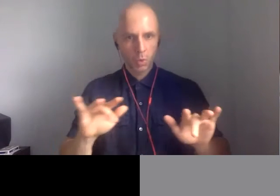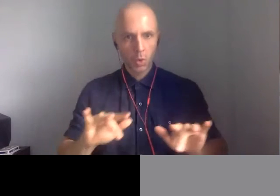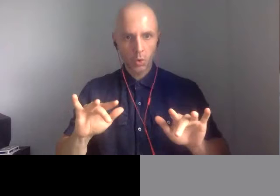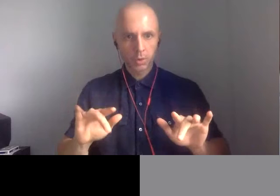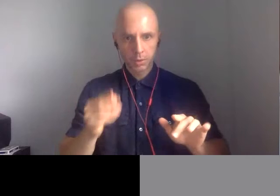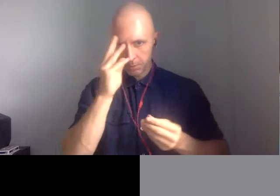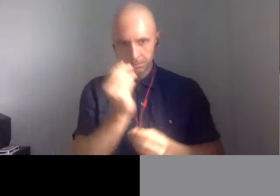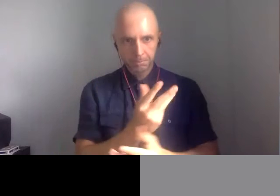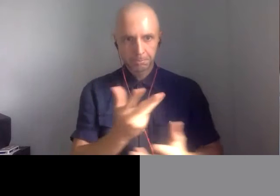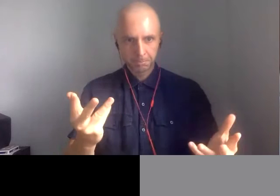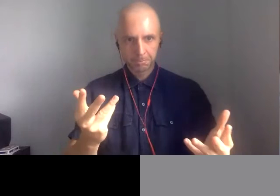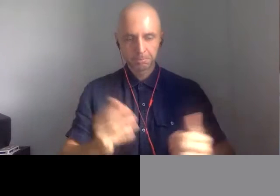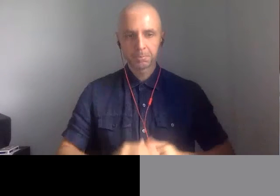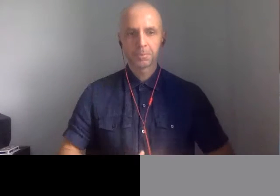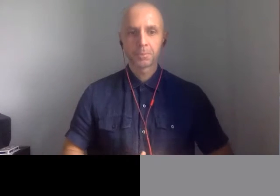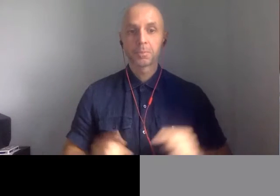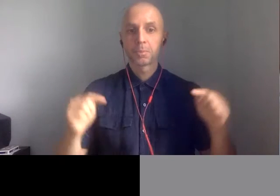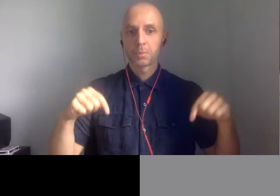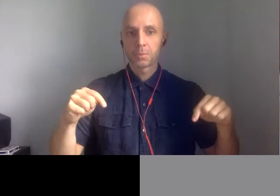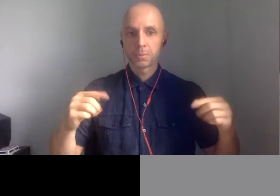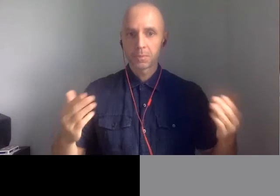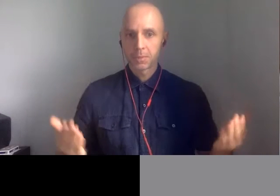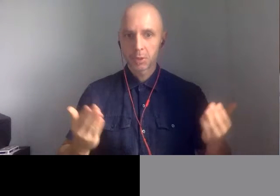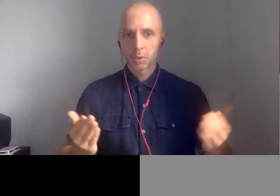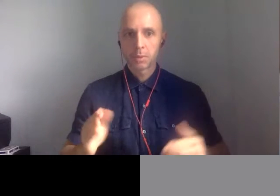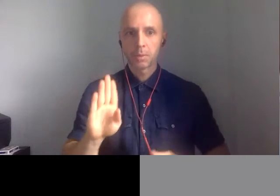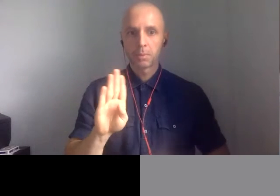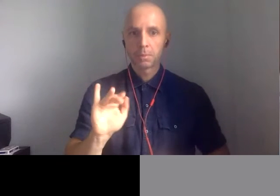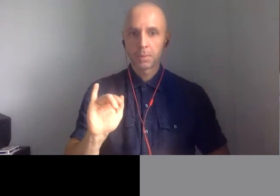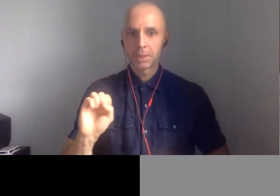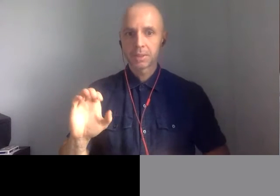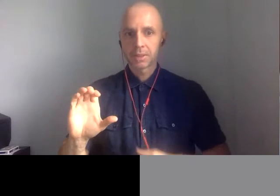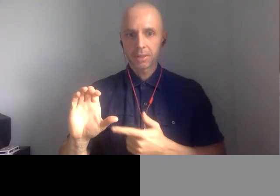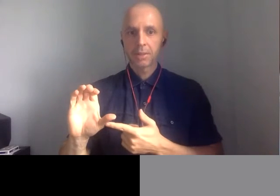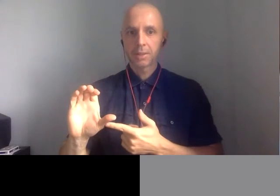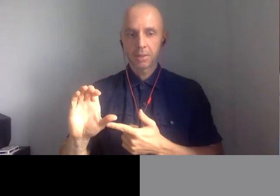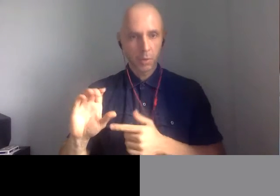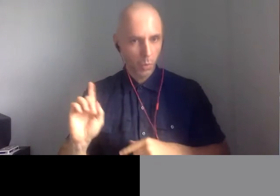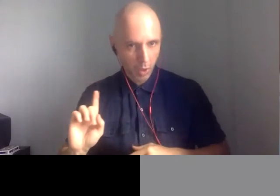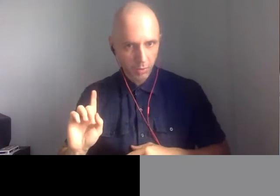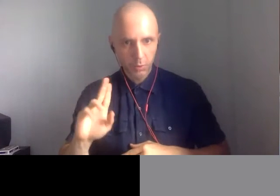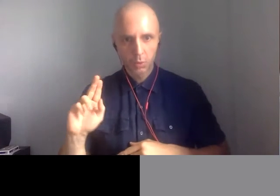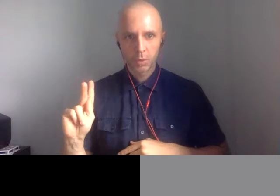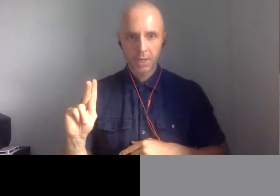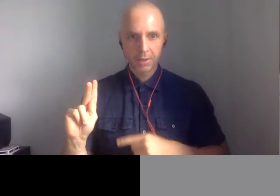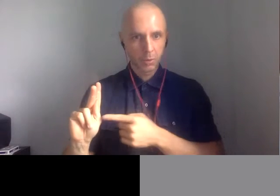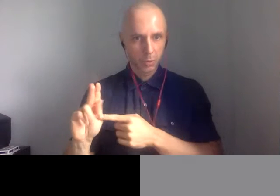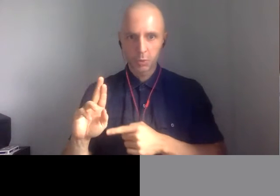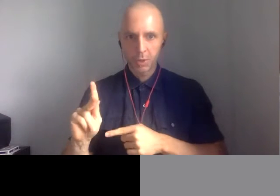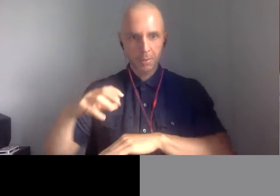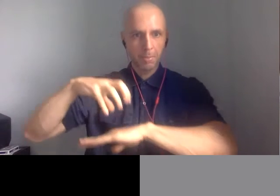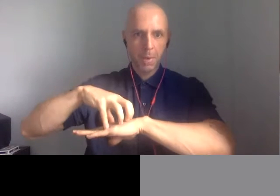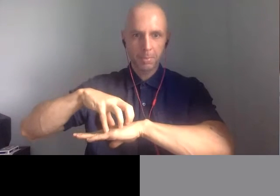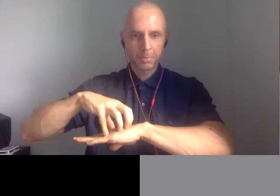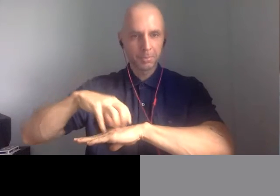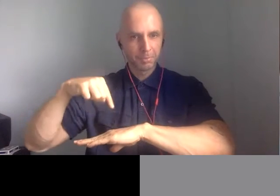We are here at the Bader International Study Centre that is a UK campus of Queen's University and I'm here